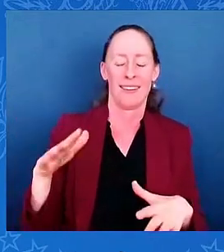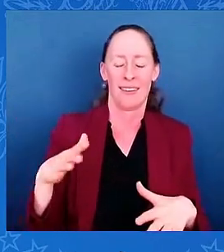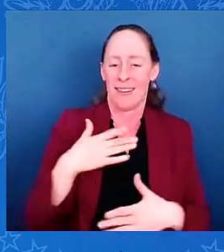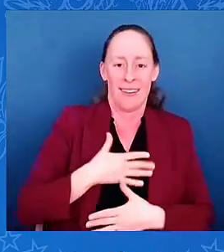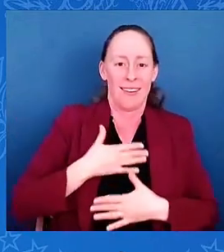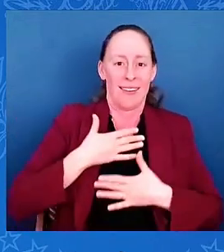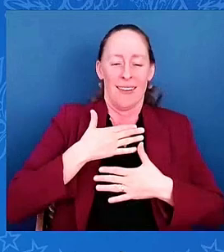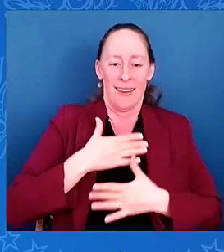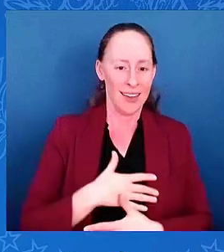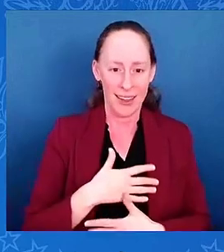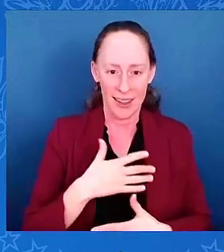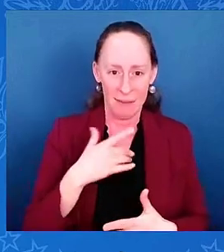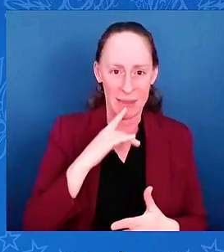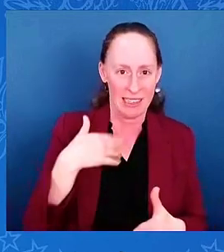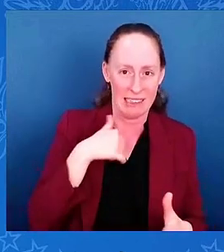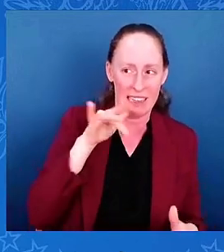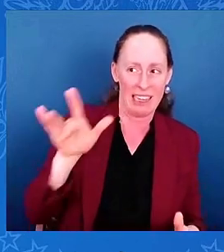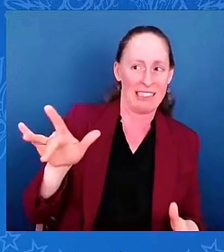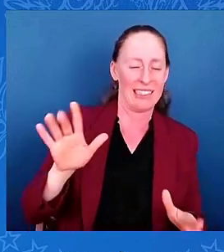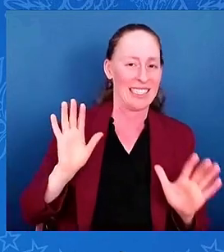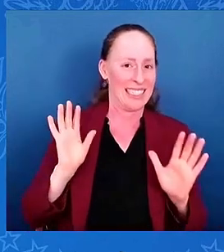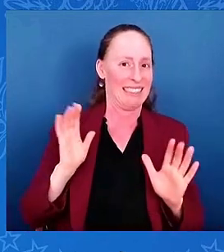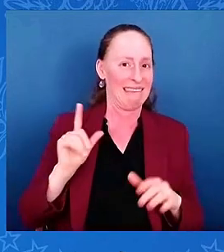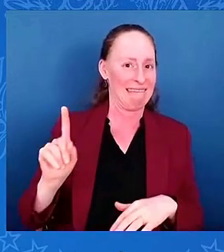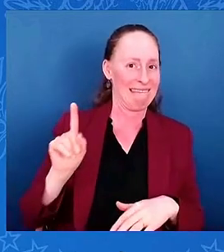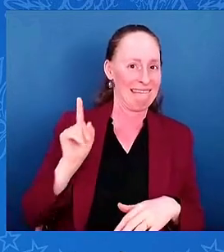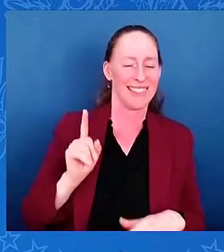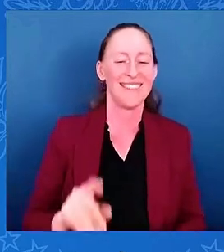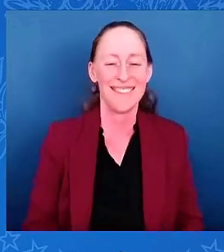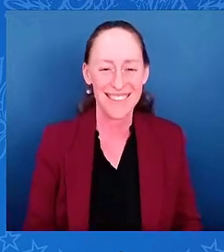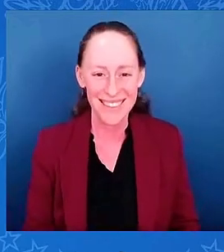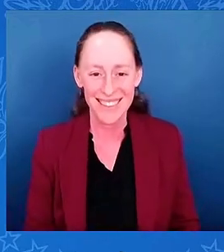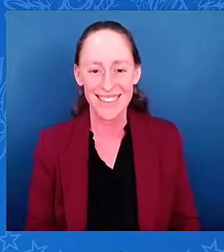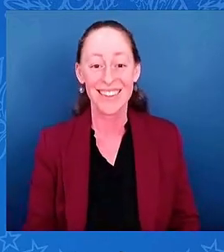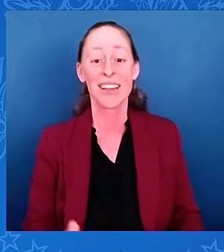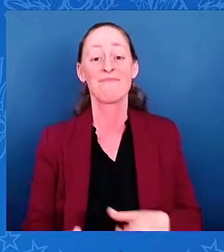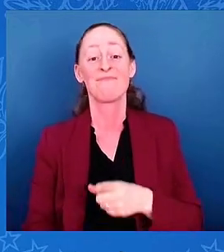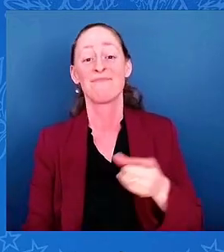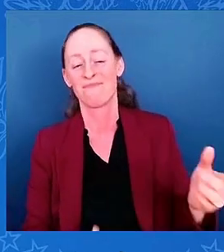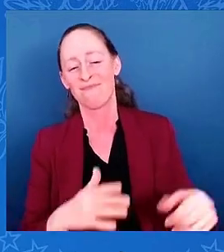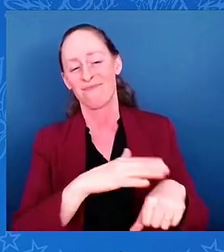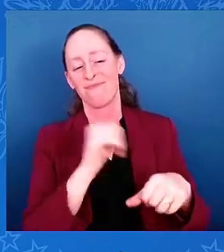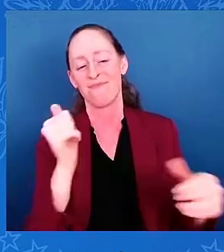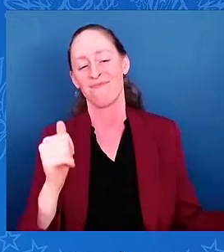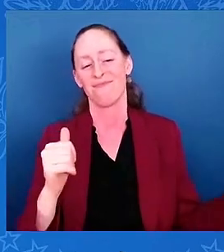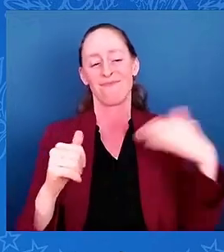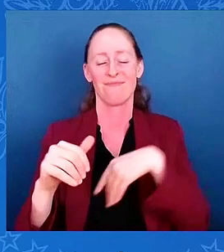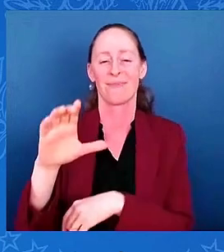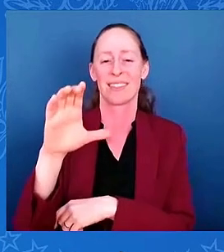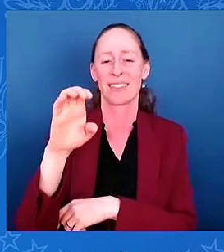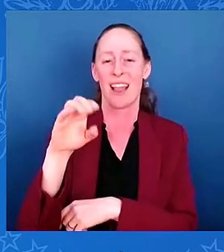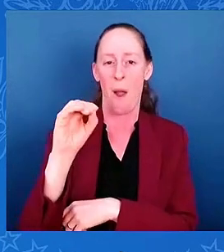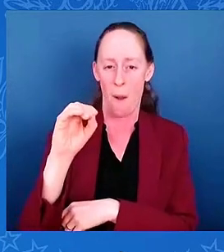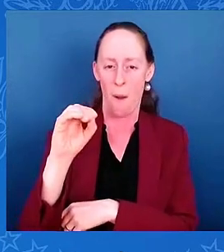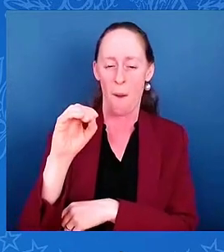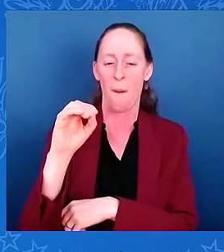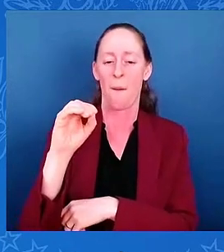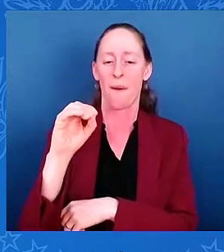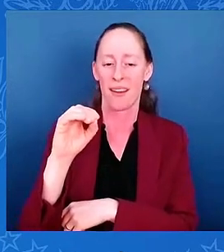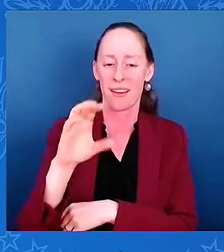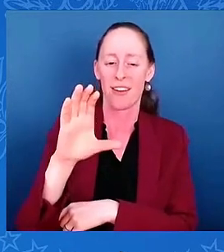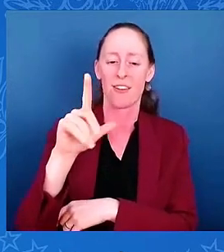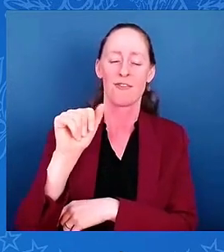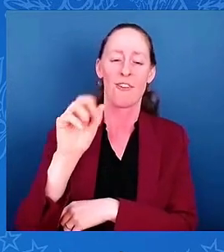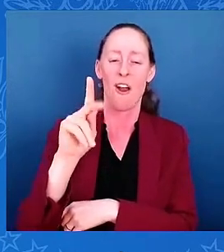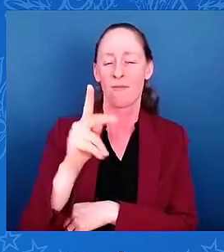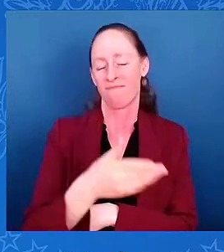Now I'm going to turn it over to the Chairman and CEO of the Super Bowl champion, Kansas City Chiefs, Clark Hunt. Clark, the floor is yours, pal. Thank you. Thank you